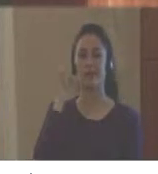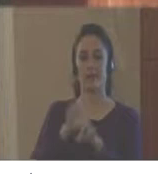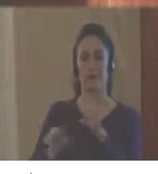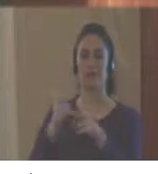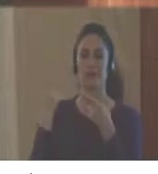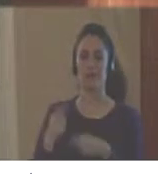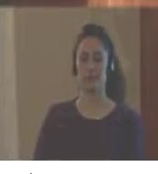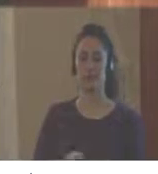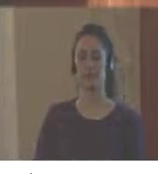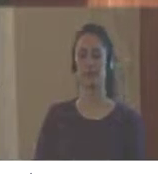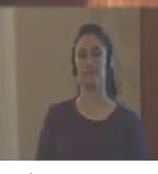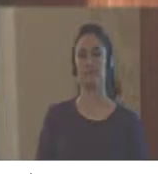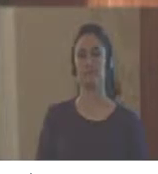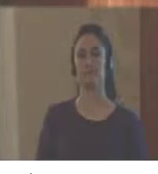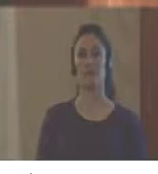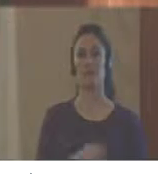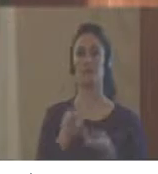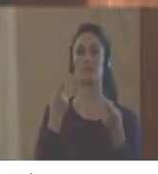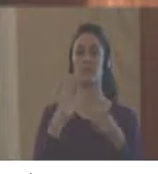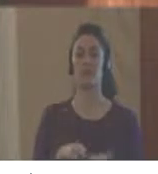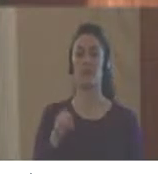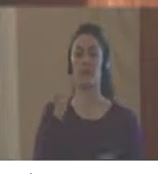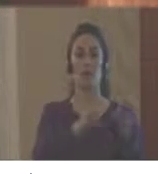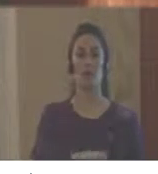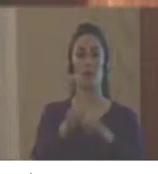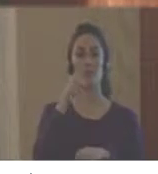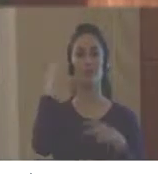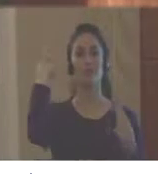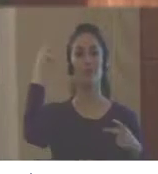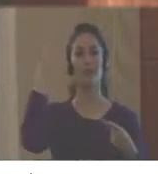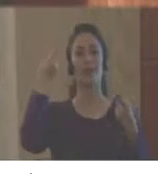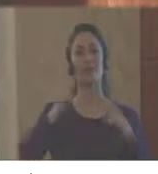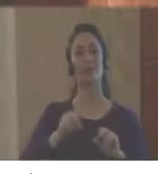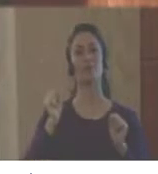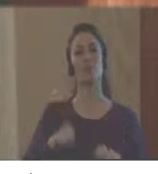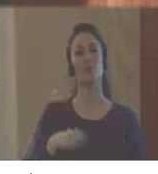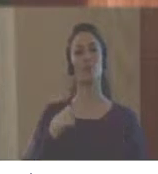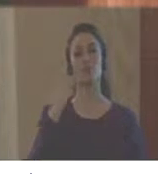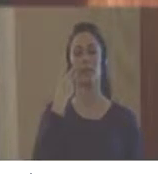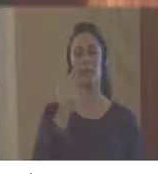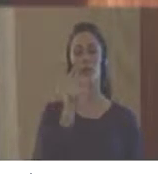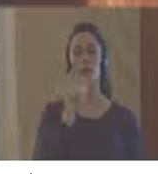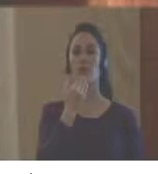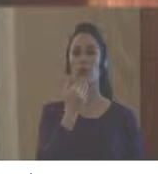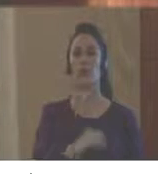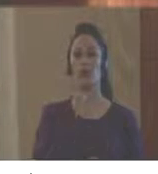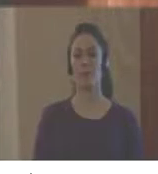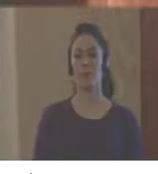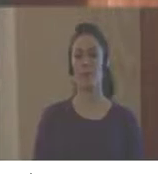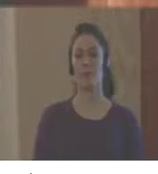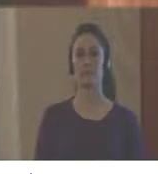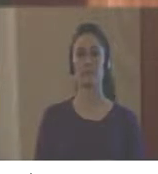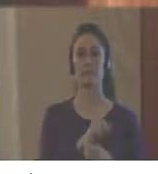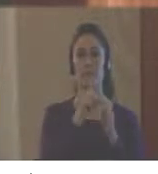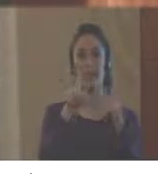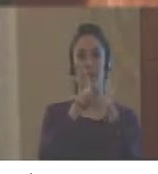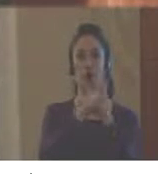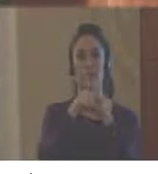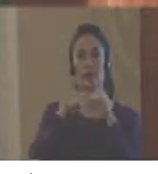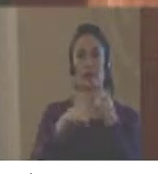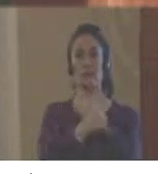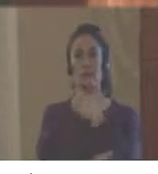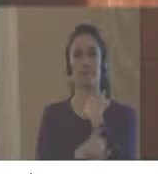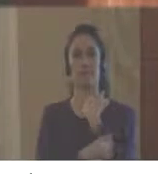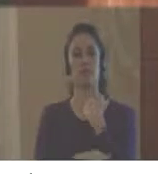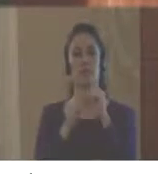all these risk concepts. And in assessing the policies, we are looking to find whether or not this framework